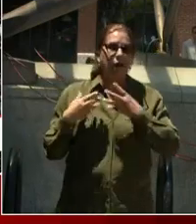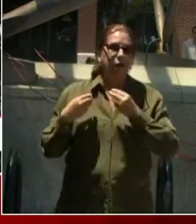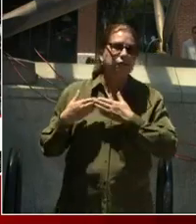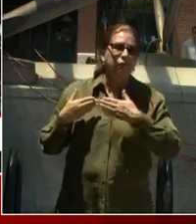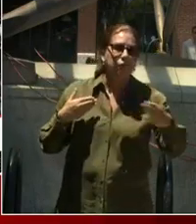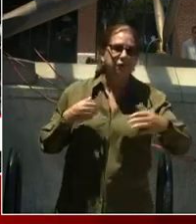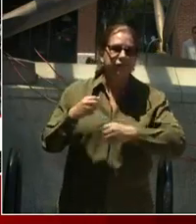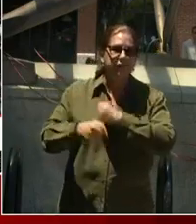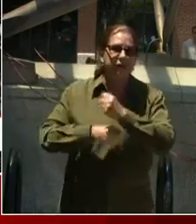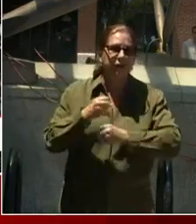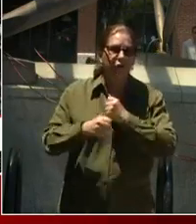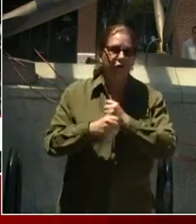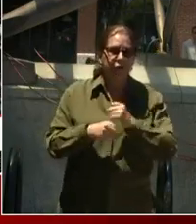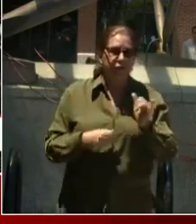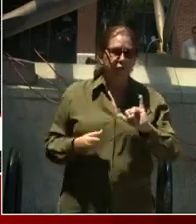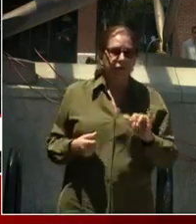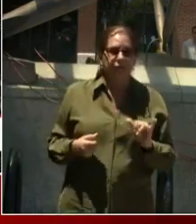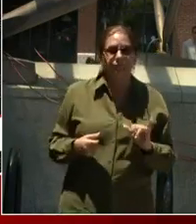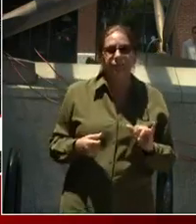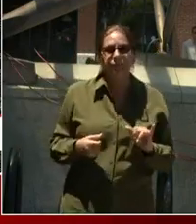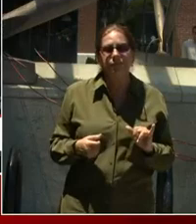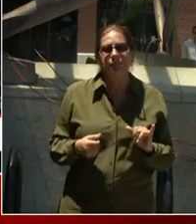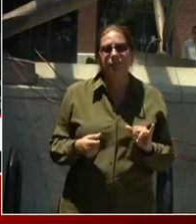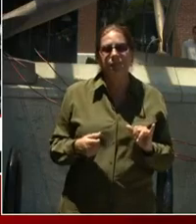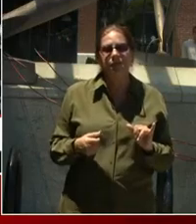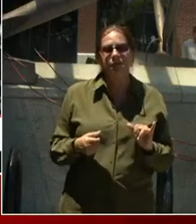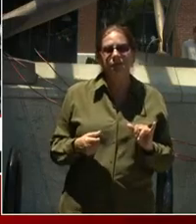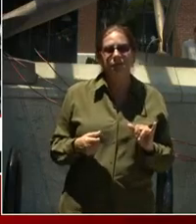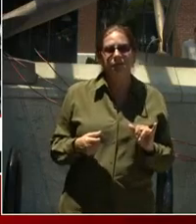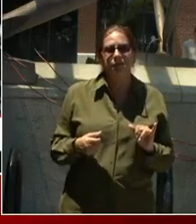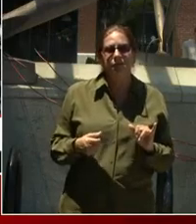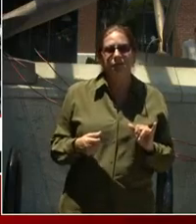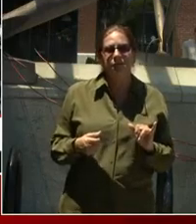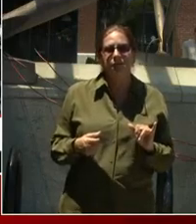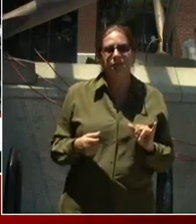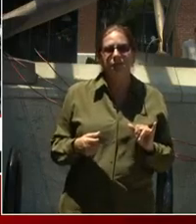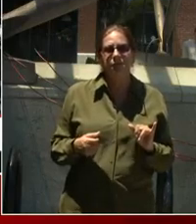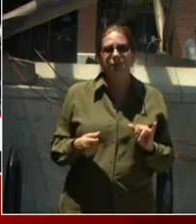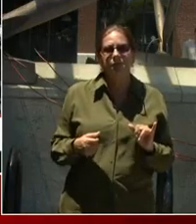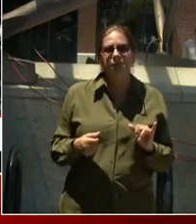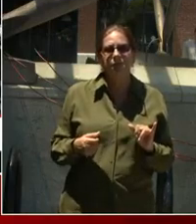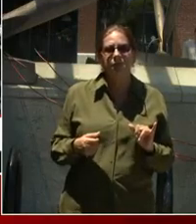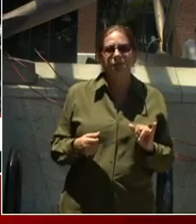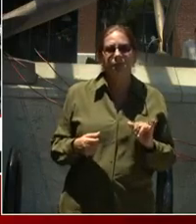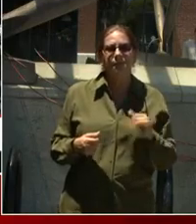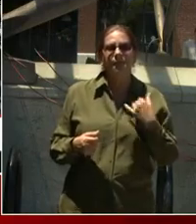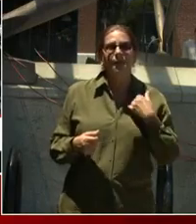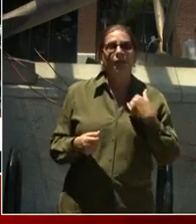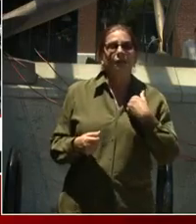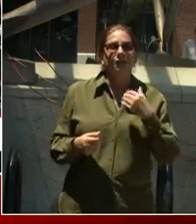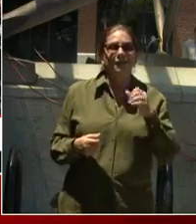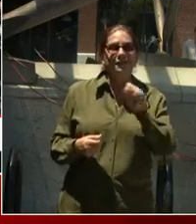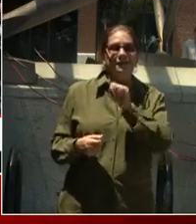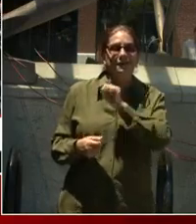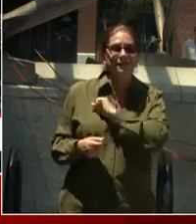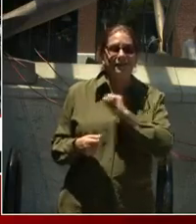we caught up with you right after the Senate committee hearing on D.C. statehood. Want to get your thoughts on Senator